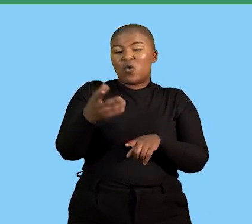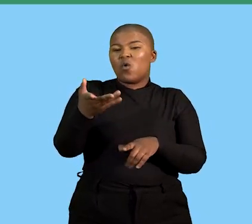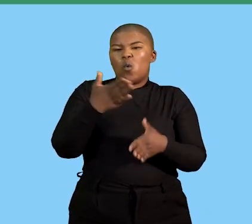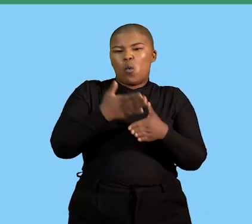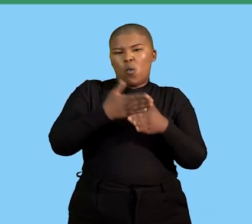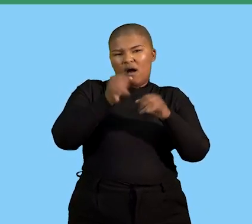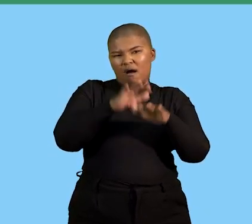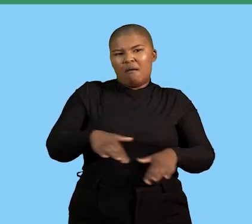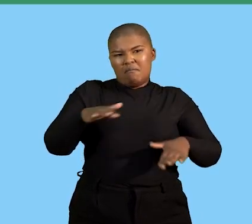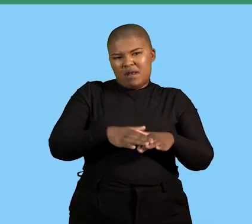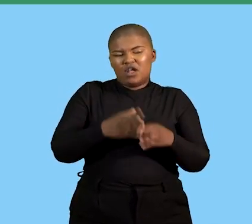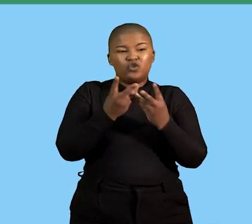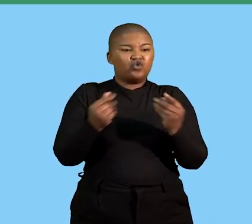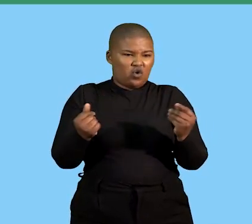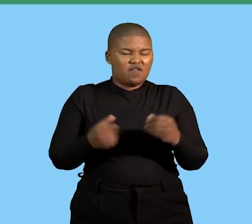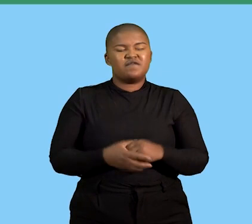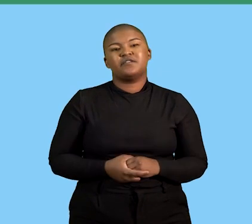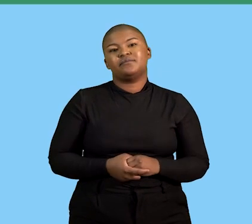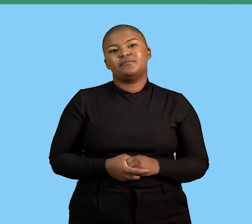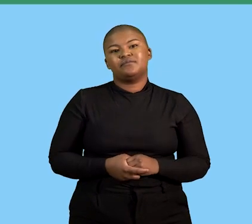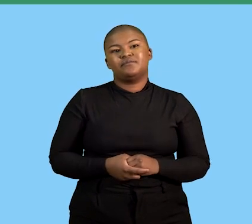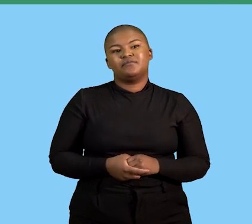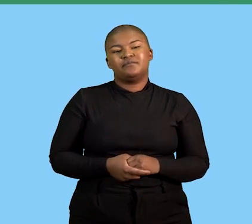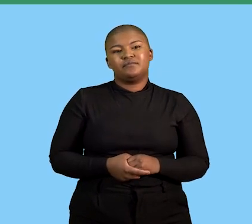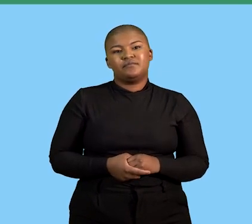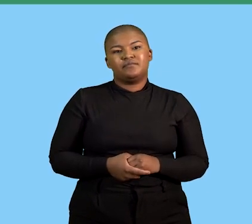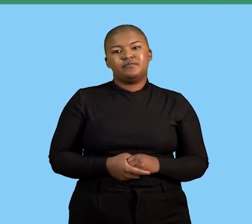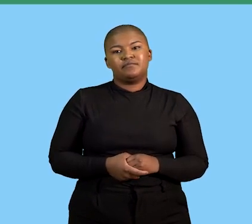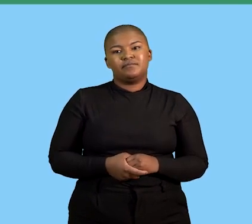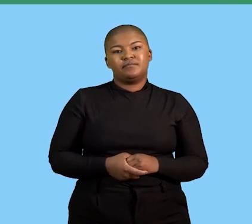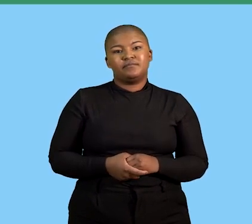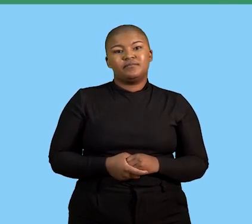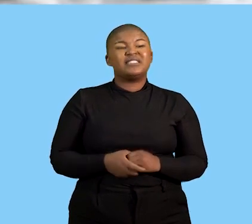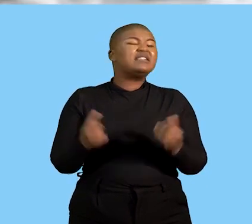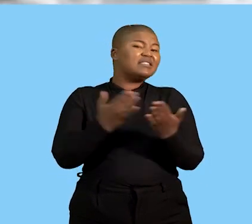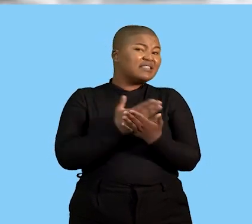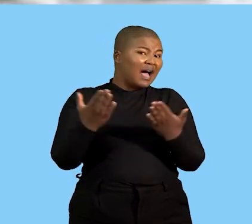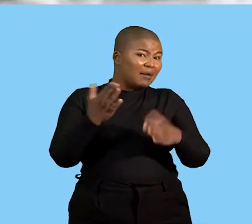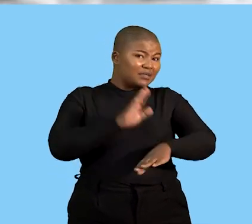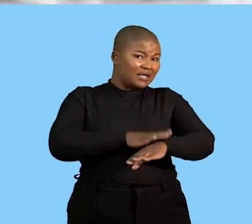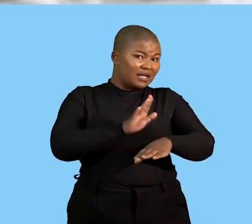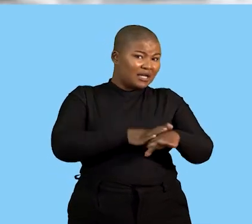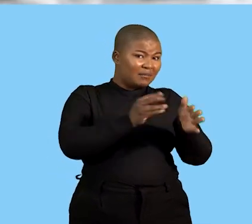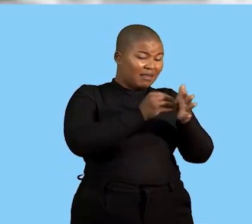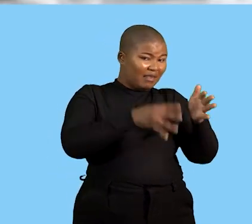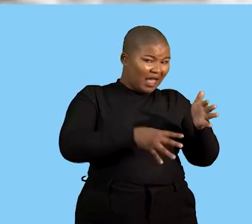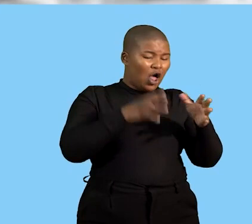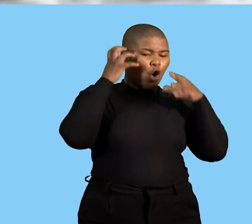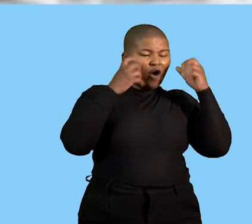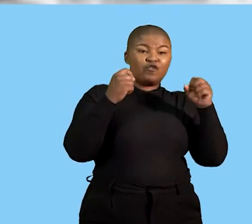correct procedure to deal with the grievance in the workplace and again they sometimes confuse